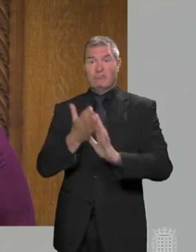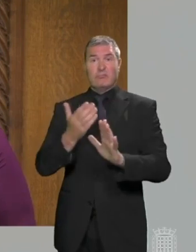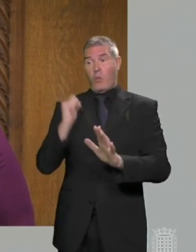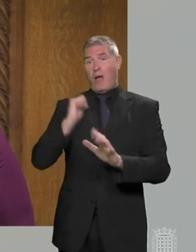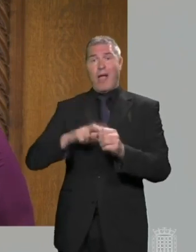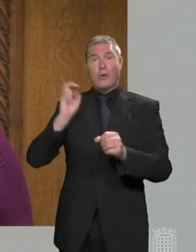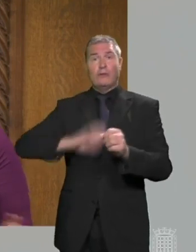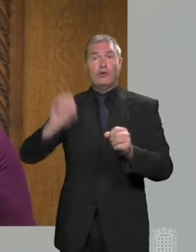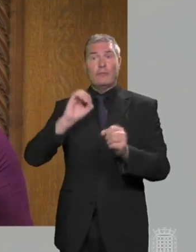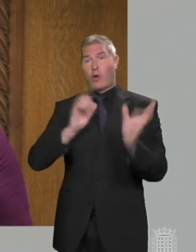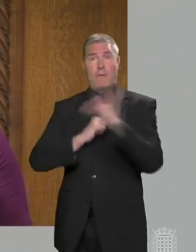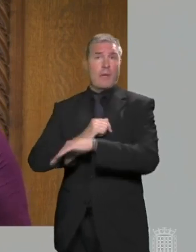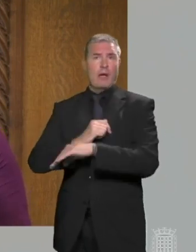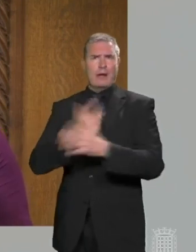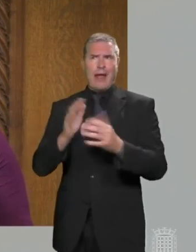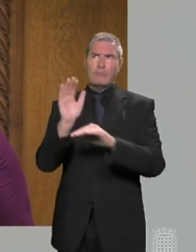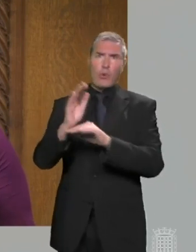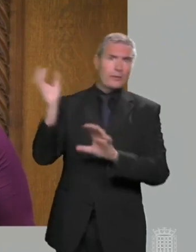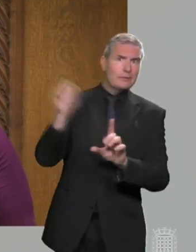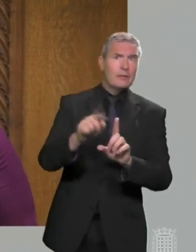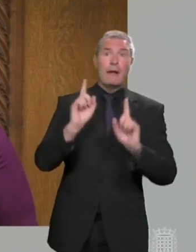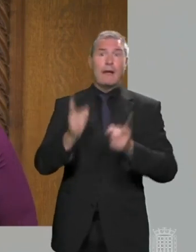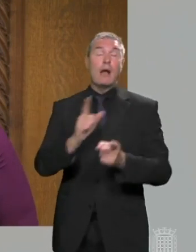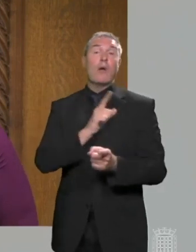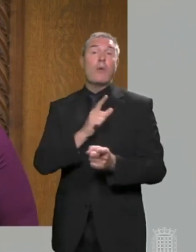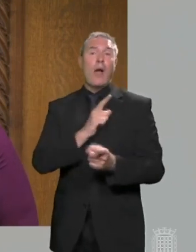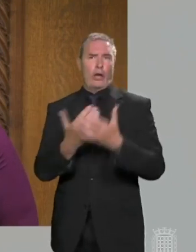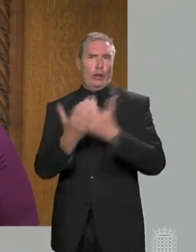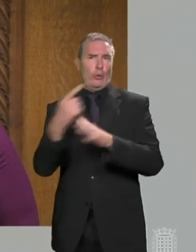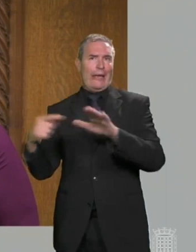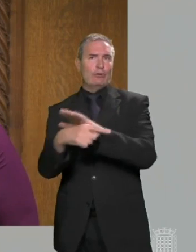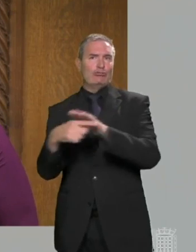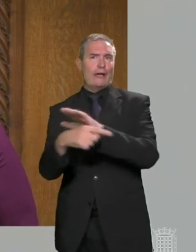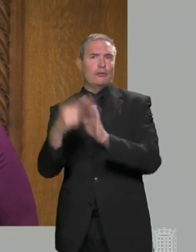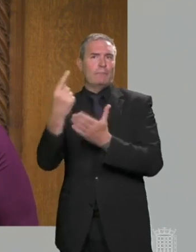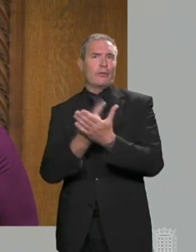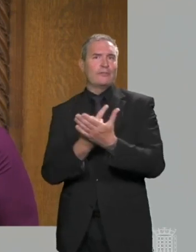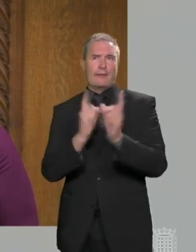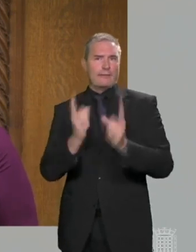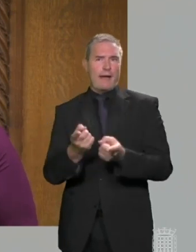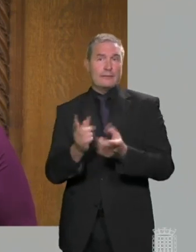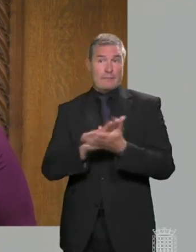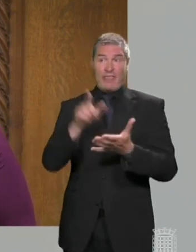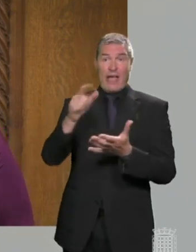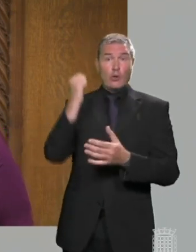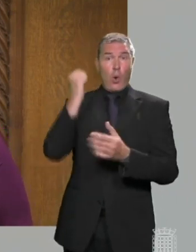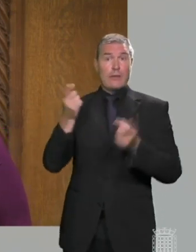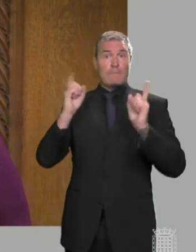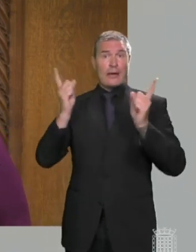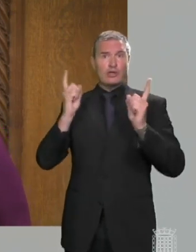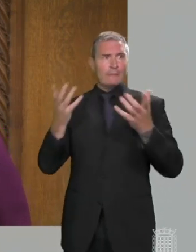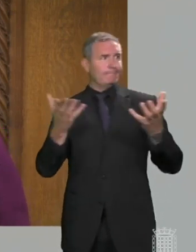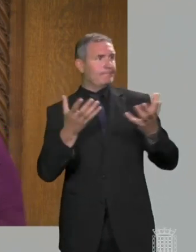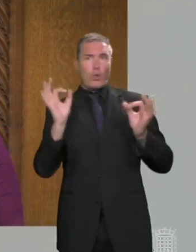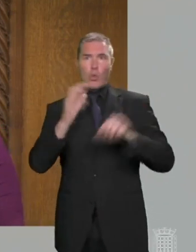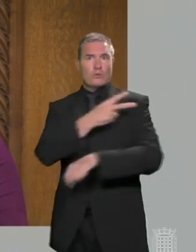of Brexit. And he can't recruit from abroad because of the damaging new immigration policy. This is the Prime Minister's wake-up